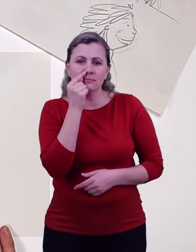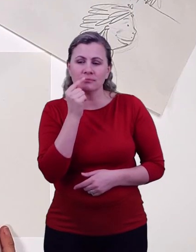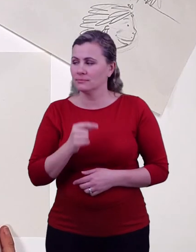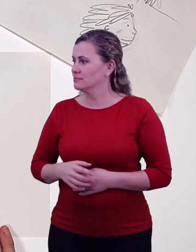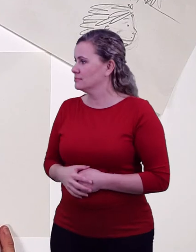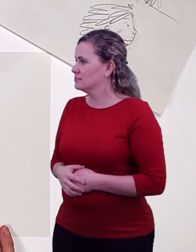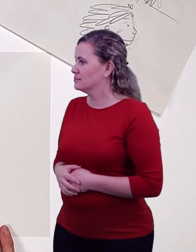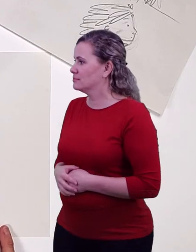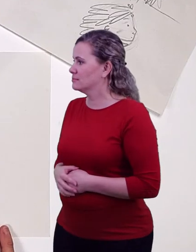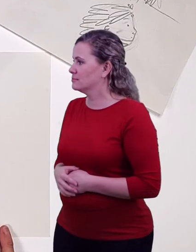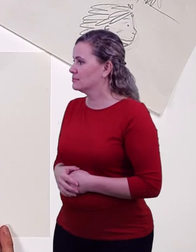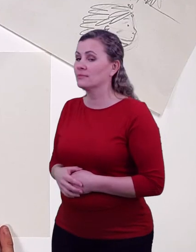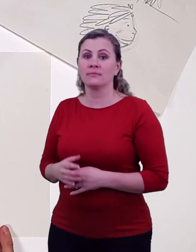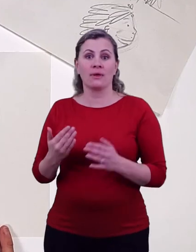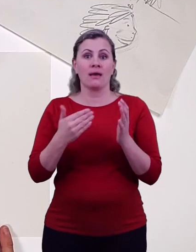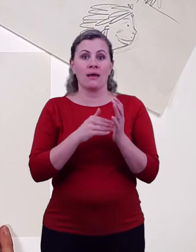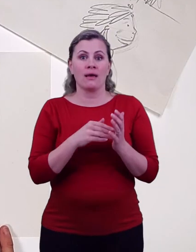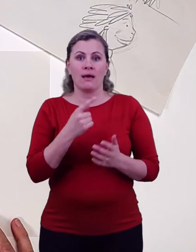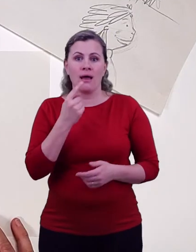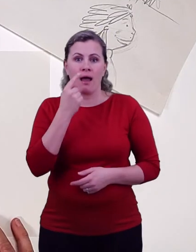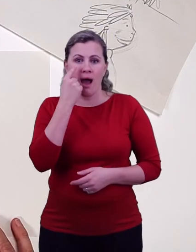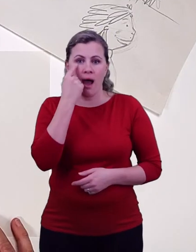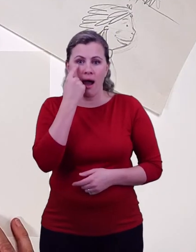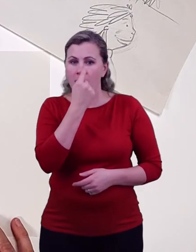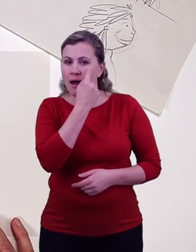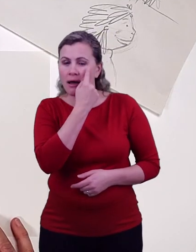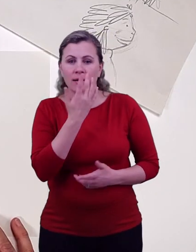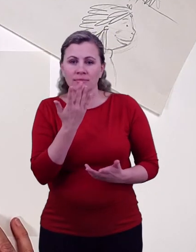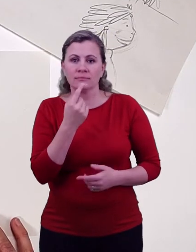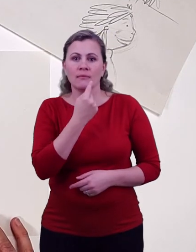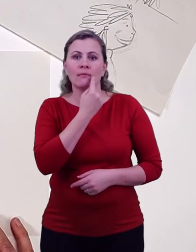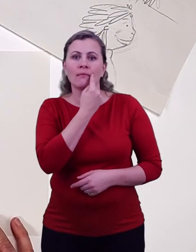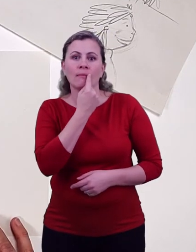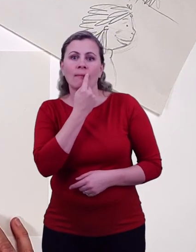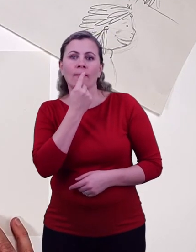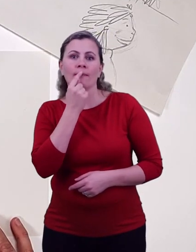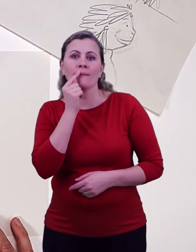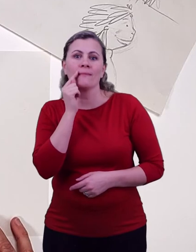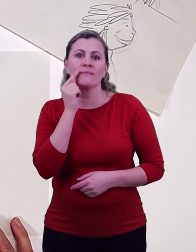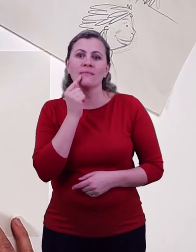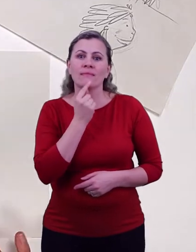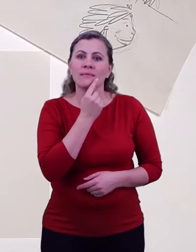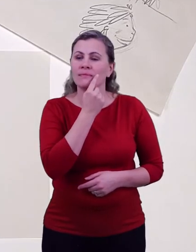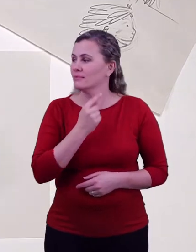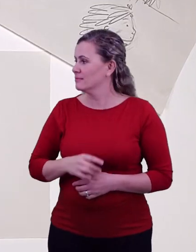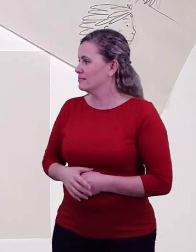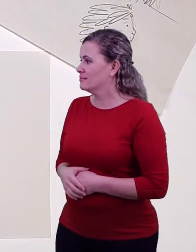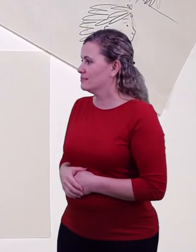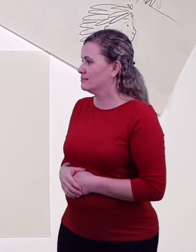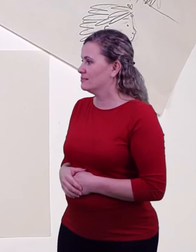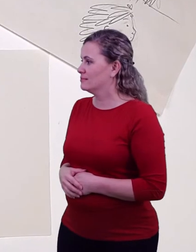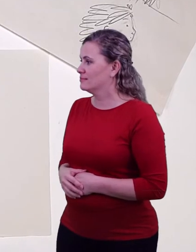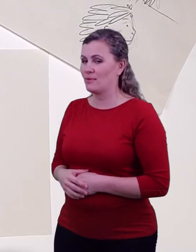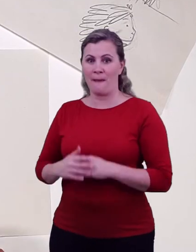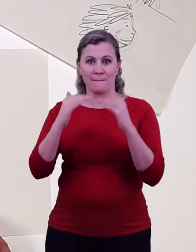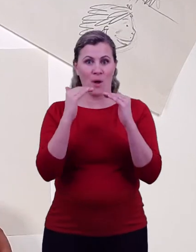I'm drawing Orani looking happy so I'm going to draw her mouth wide and open as if she's smiling. Her eyes